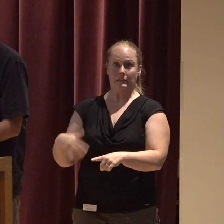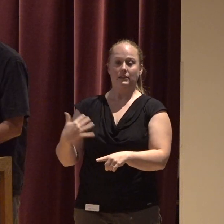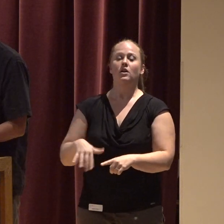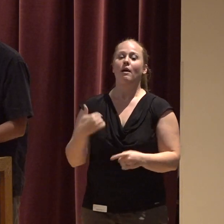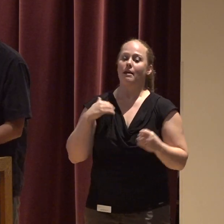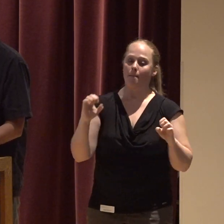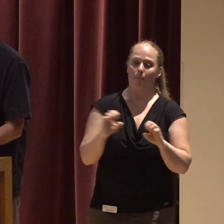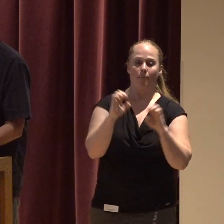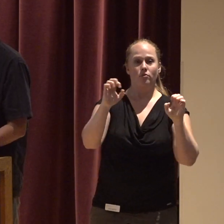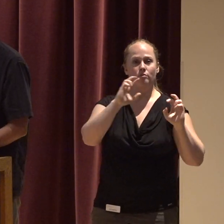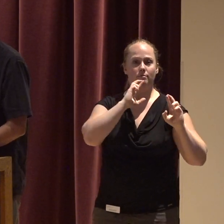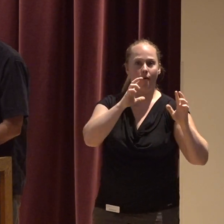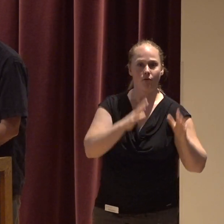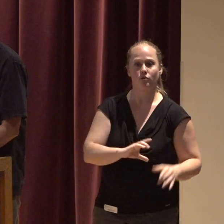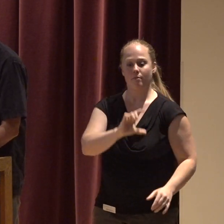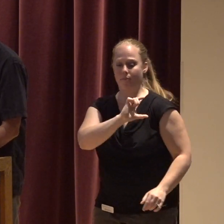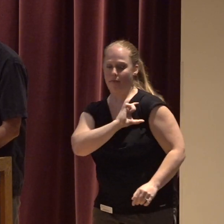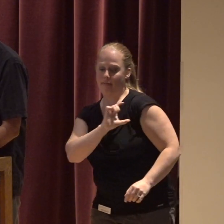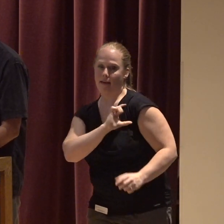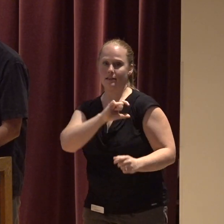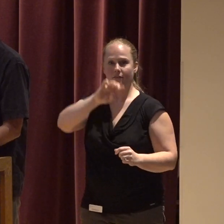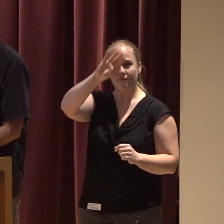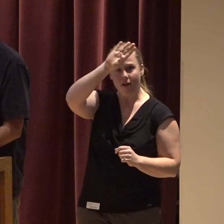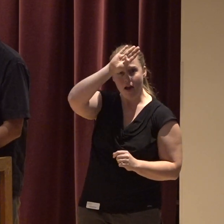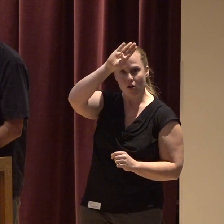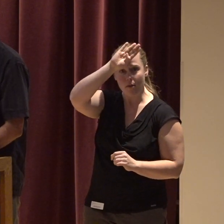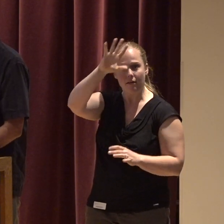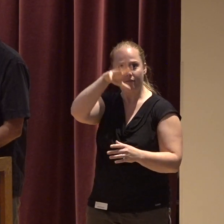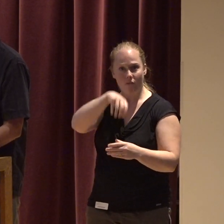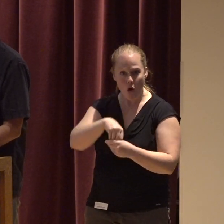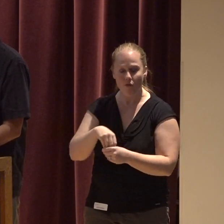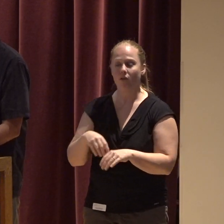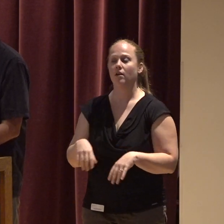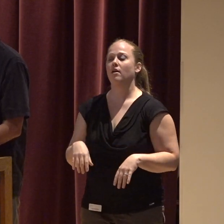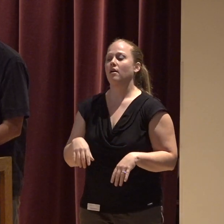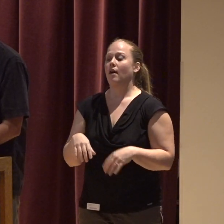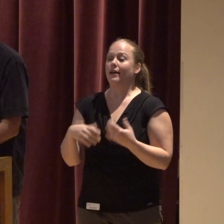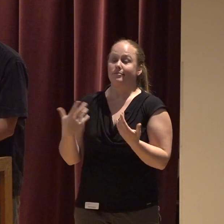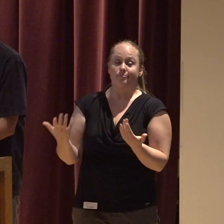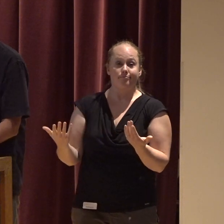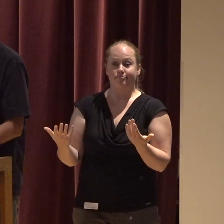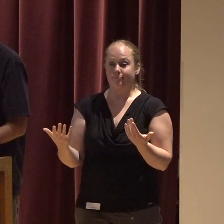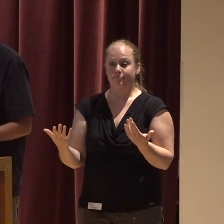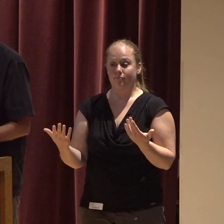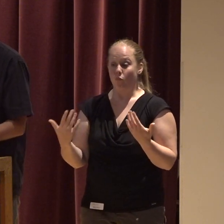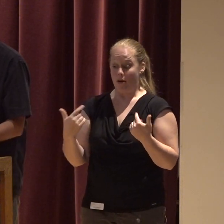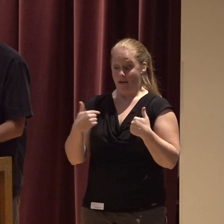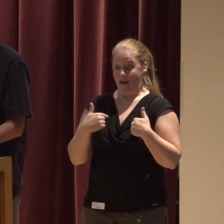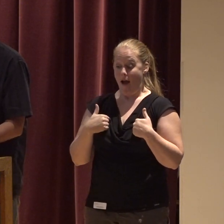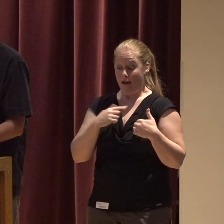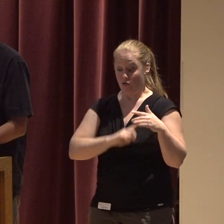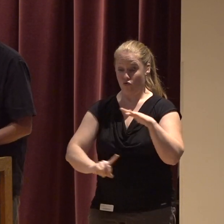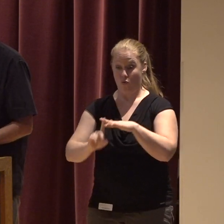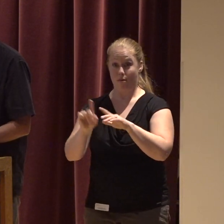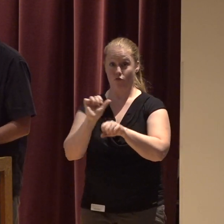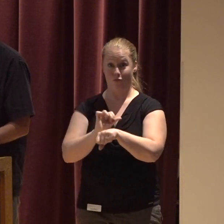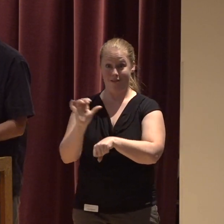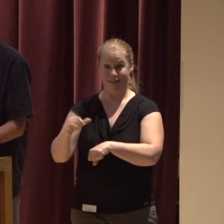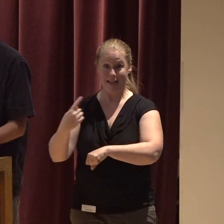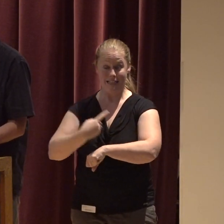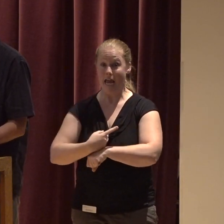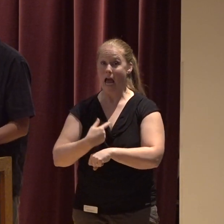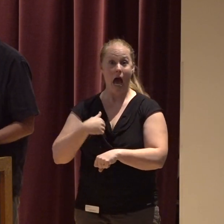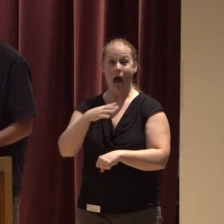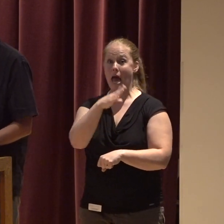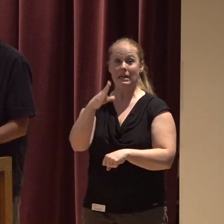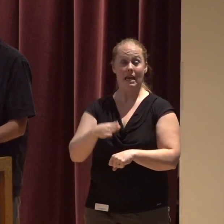responders, police and fire And consequently you know when public or when I came to work that day I didn't